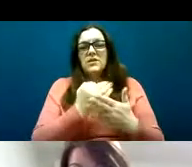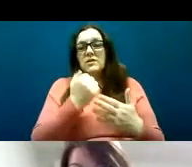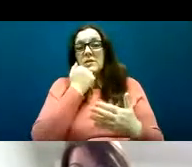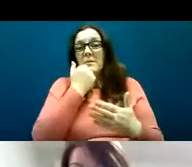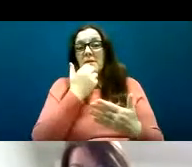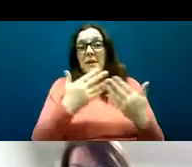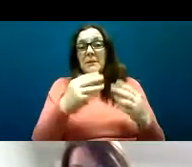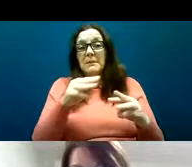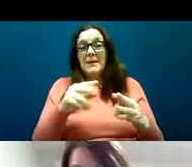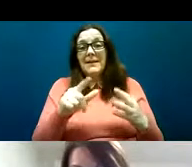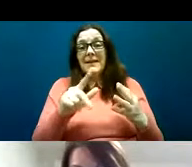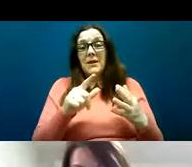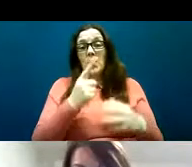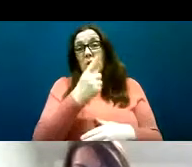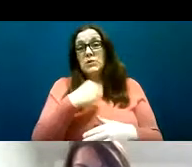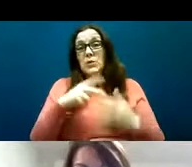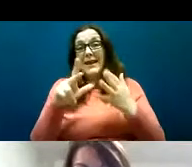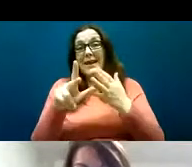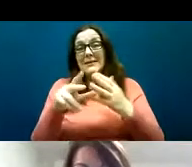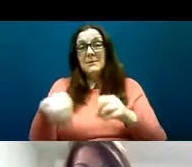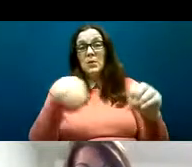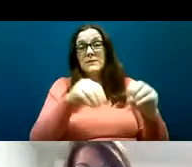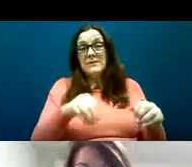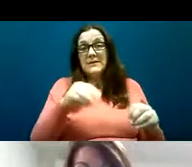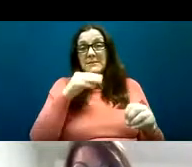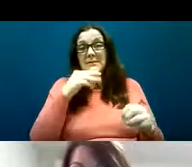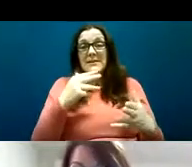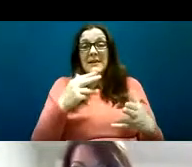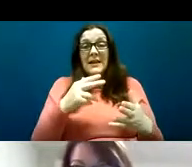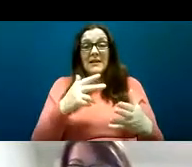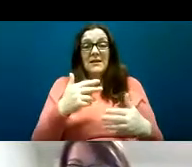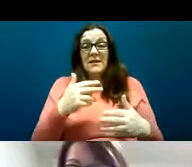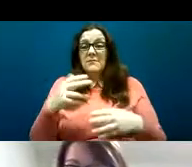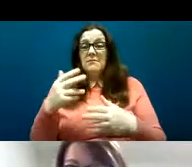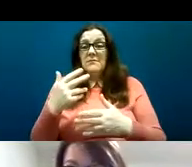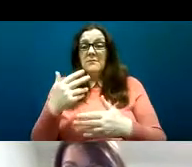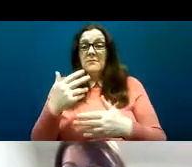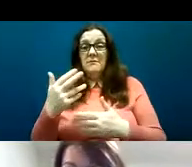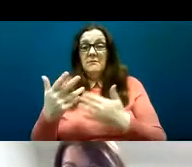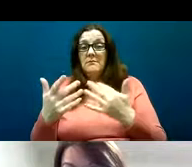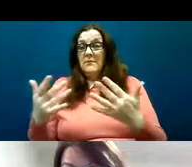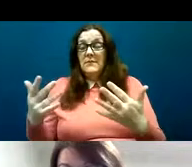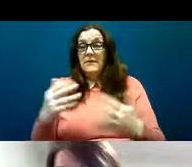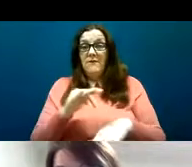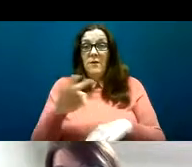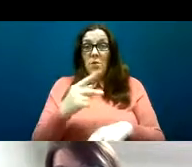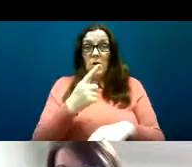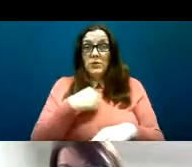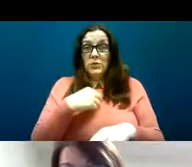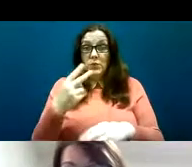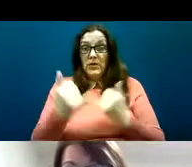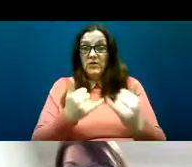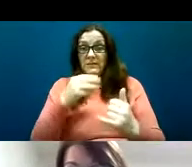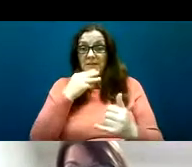people had moved eight times. And those types of transitions were to relatives, to hostels, to congregated